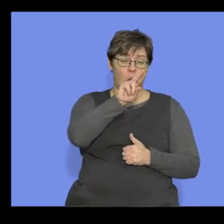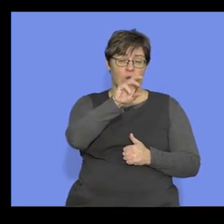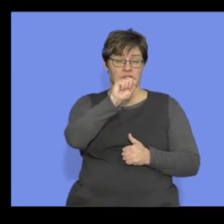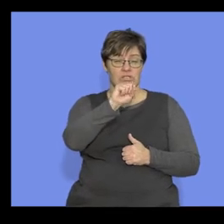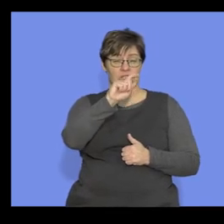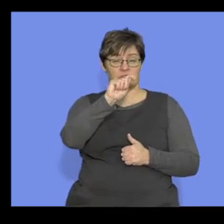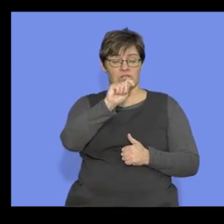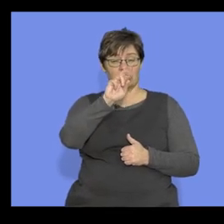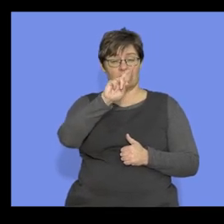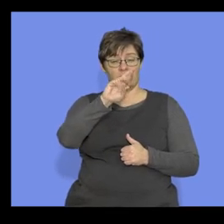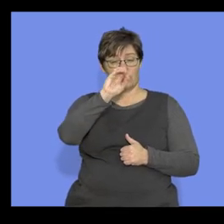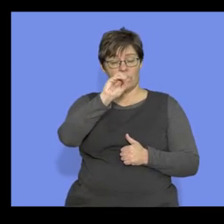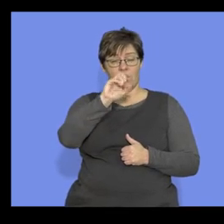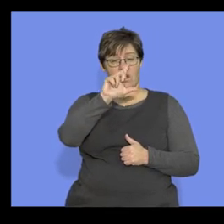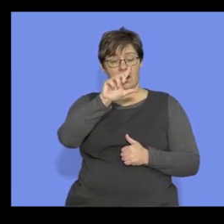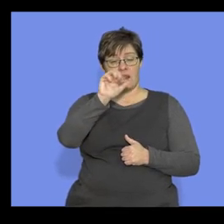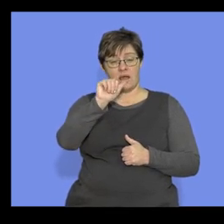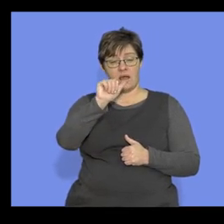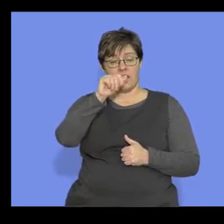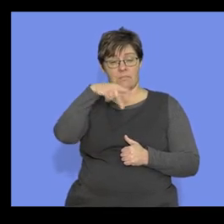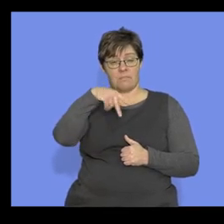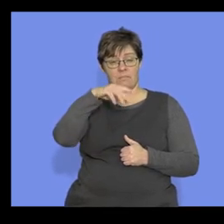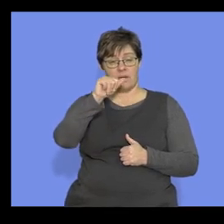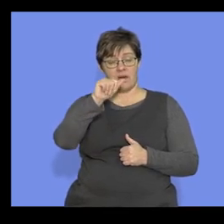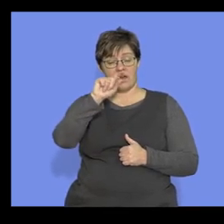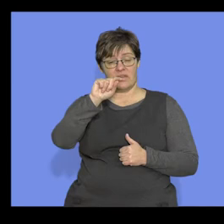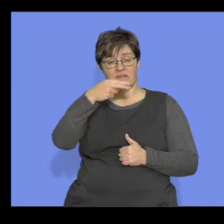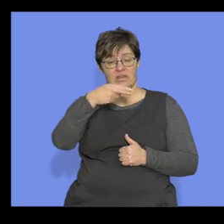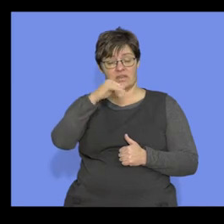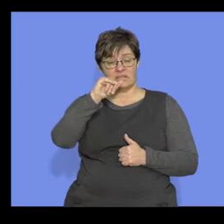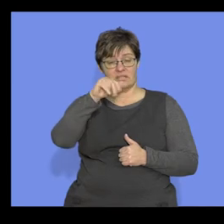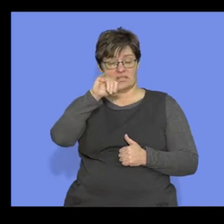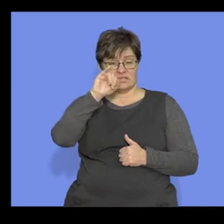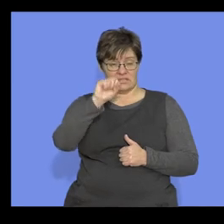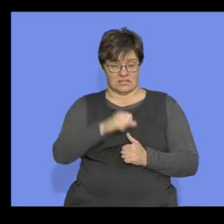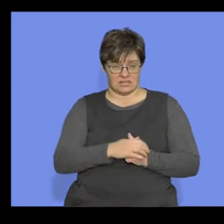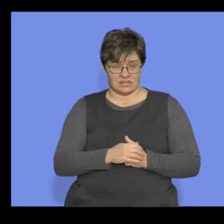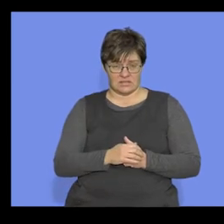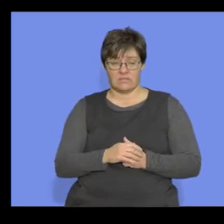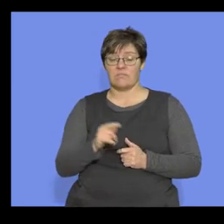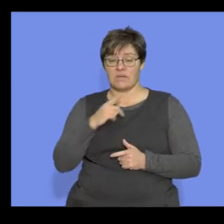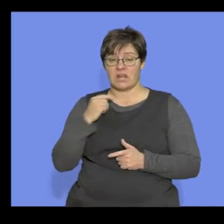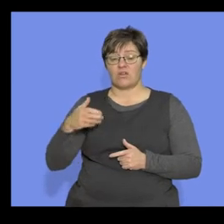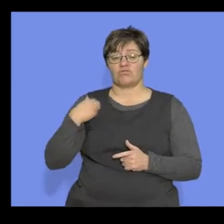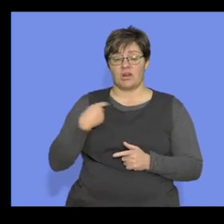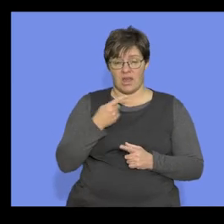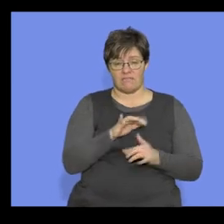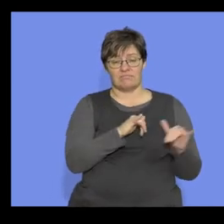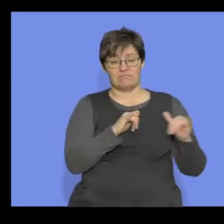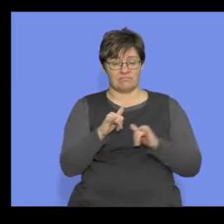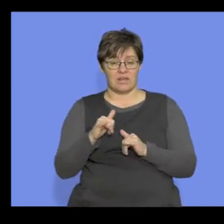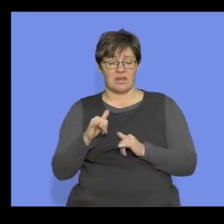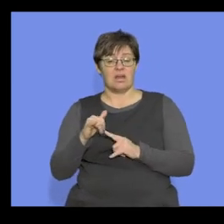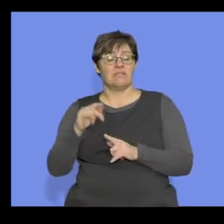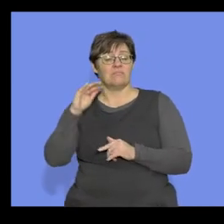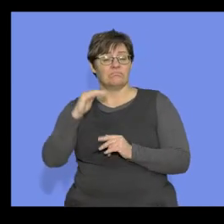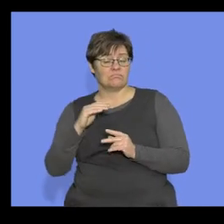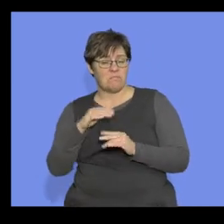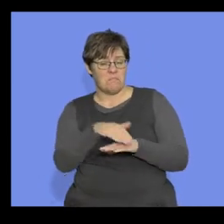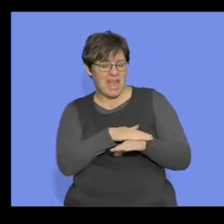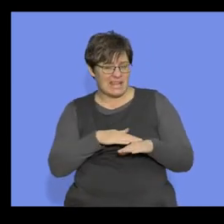basically, if you were to put them onto a scale, you would have gorilla as your most primitive